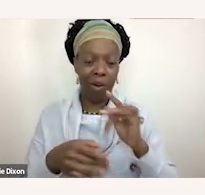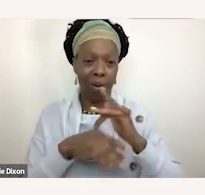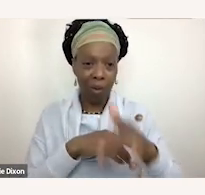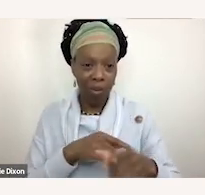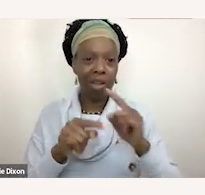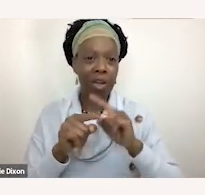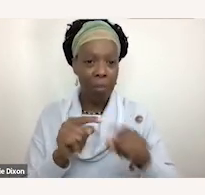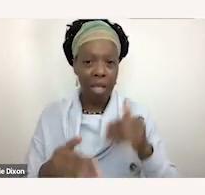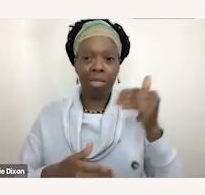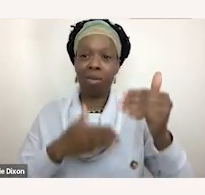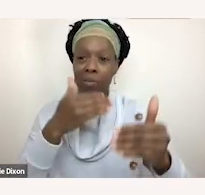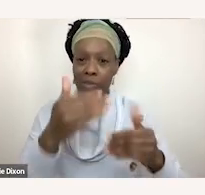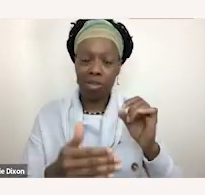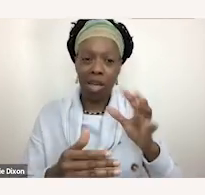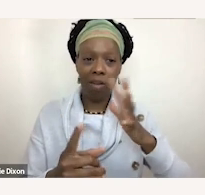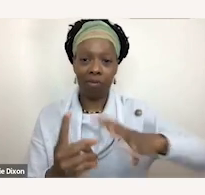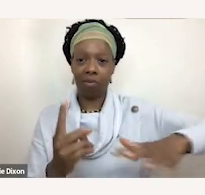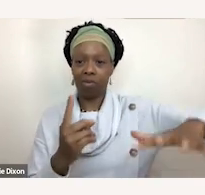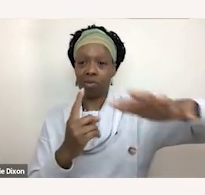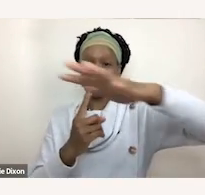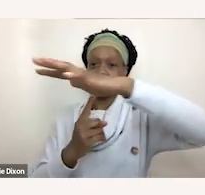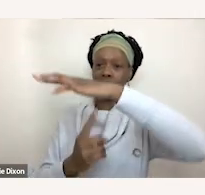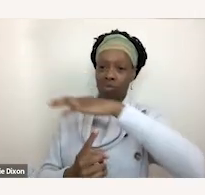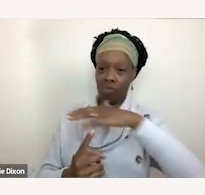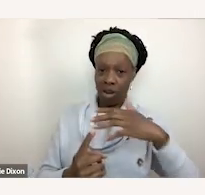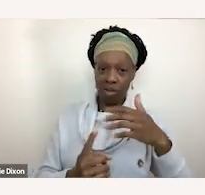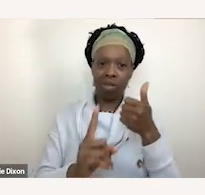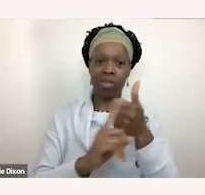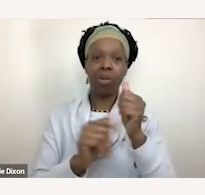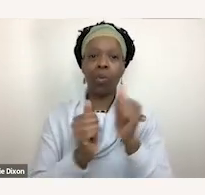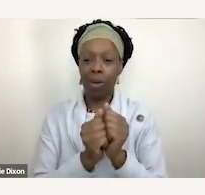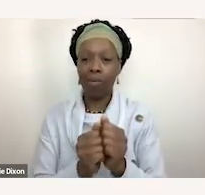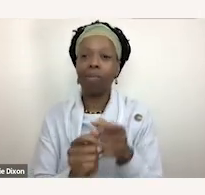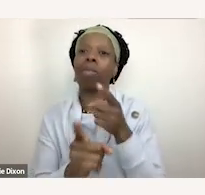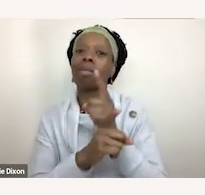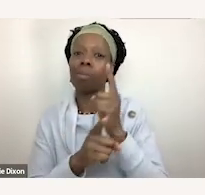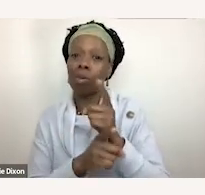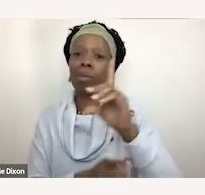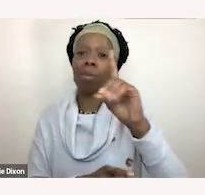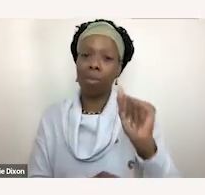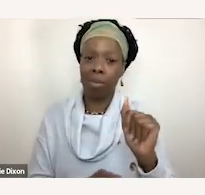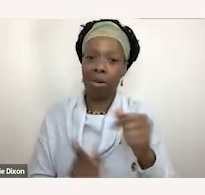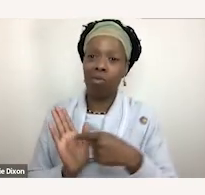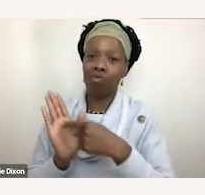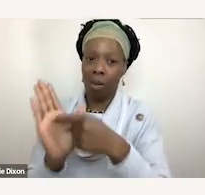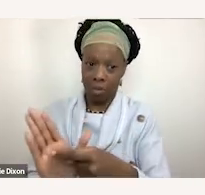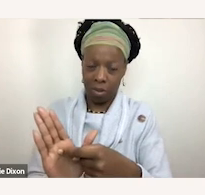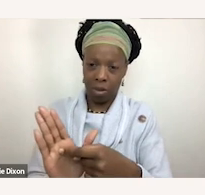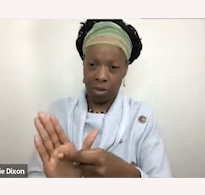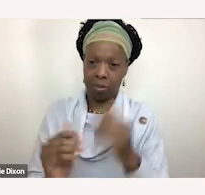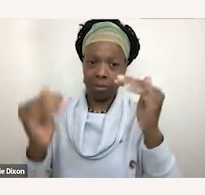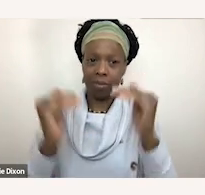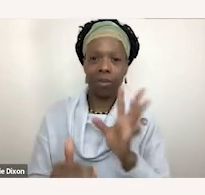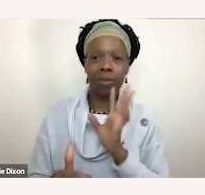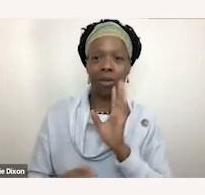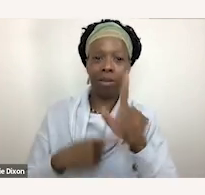the process of surrounding yourself with accurate disability representation we've talked a lot about what